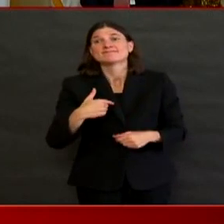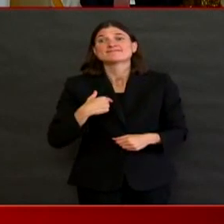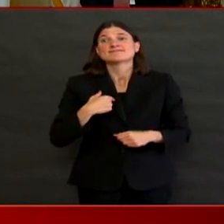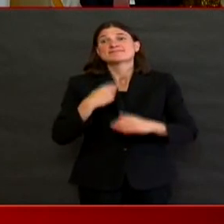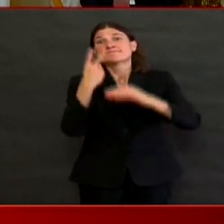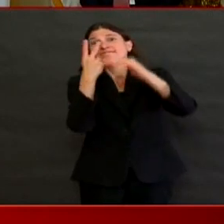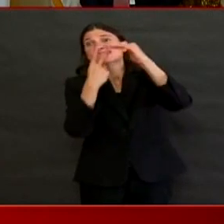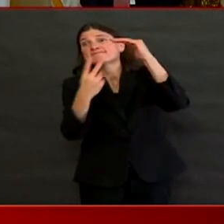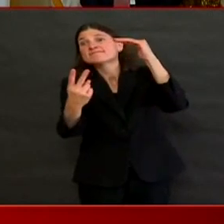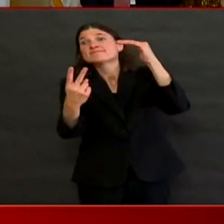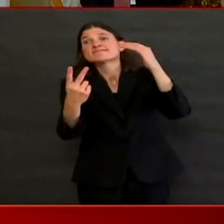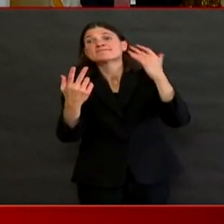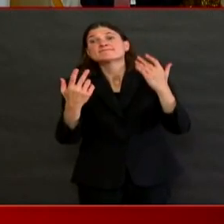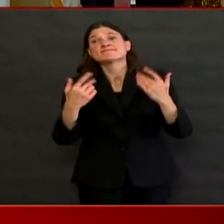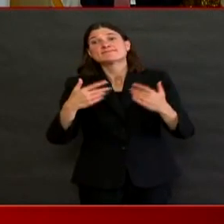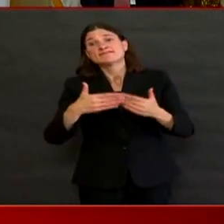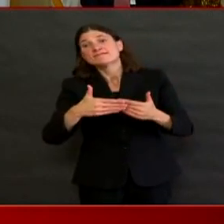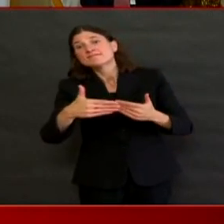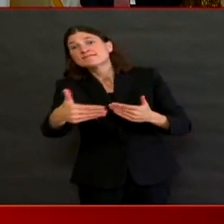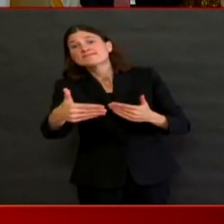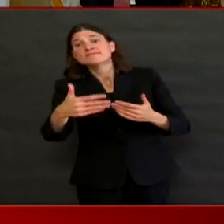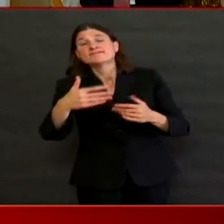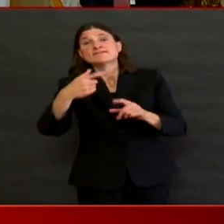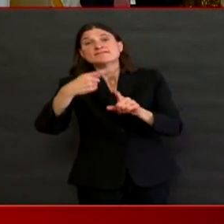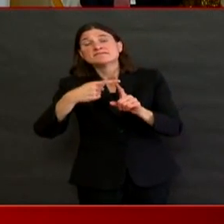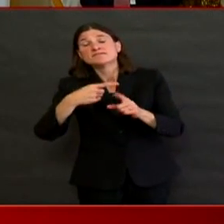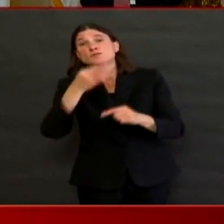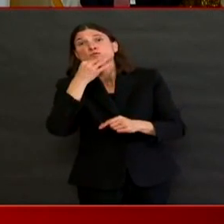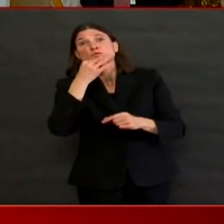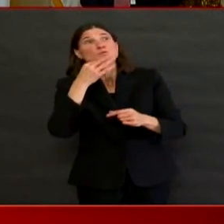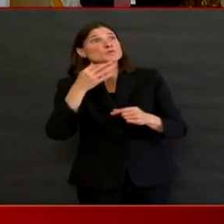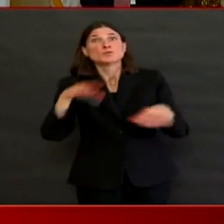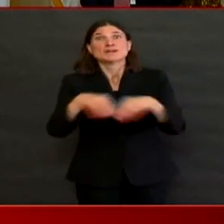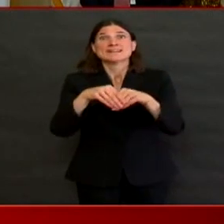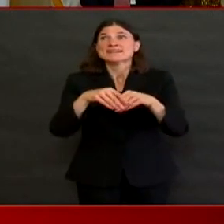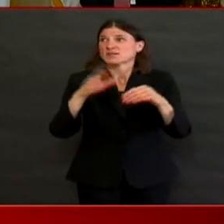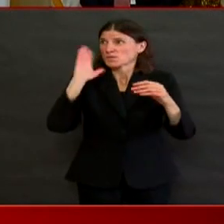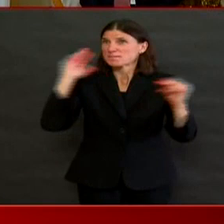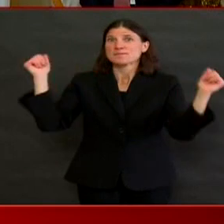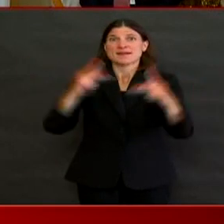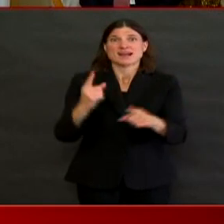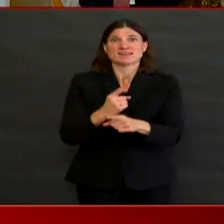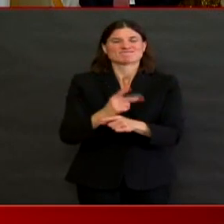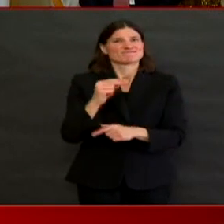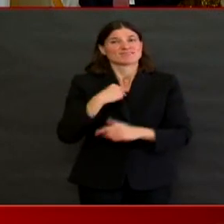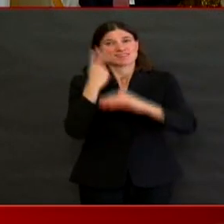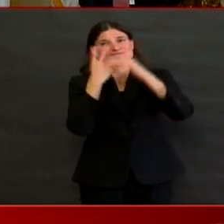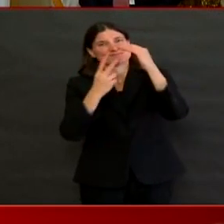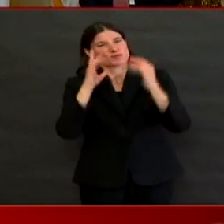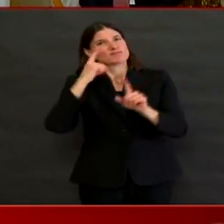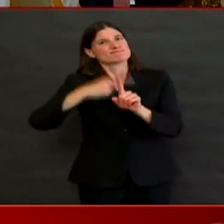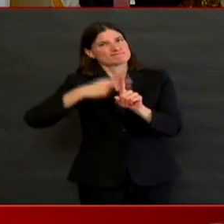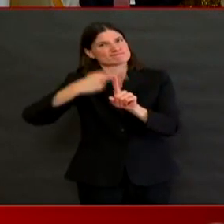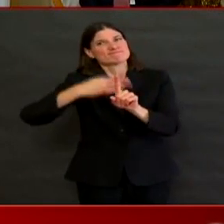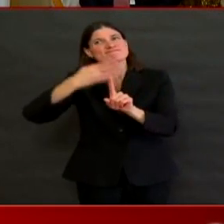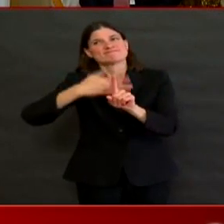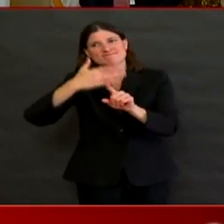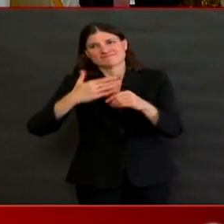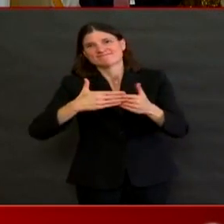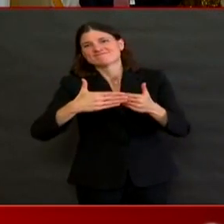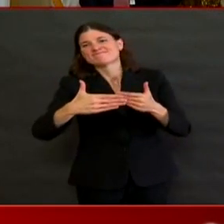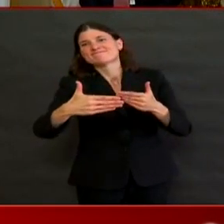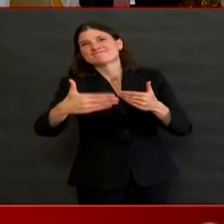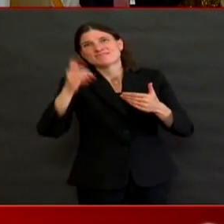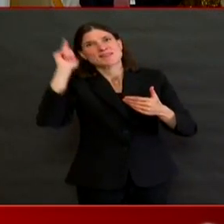large group gatherings. So for your own planning purposes, I'll leave it to you, but I, I think if you want to go ahead and get